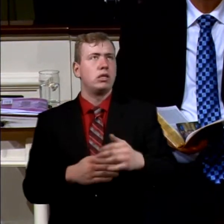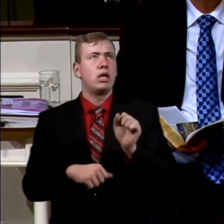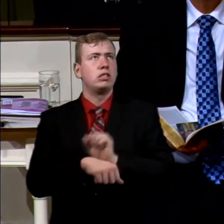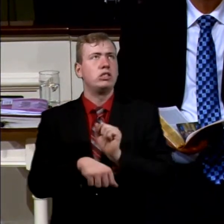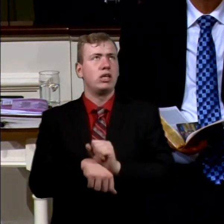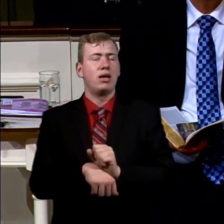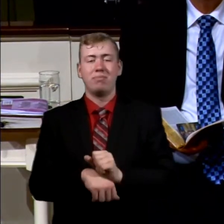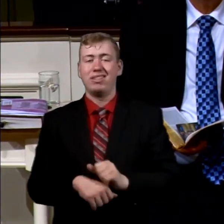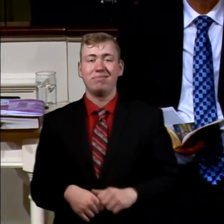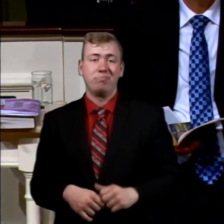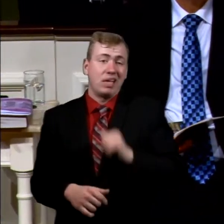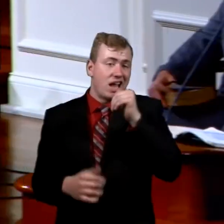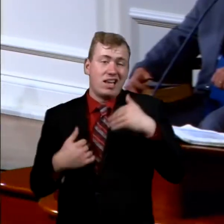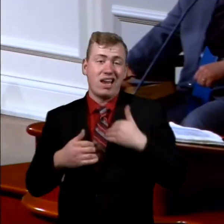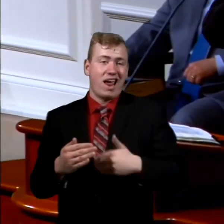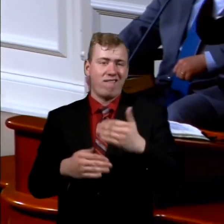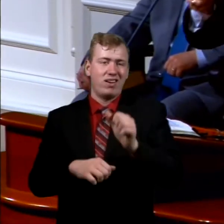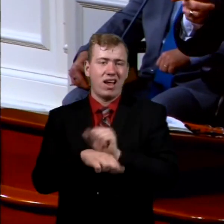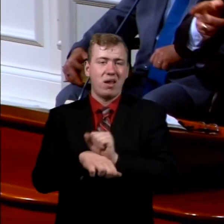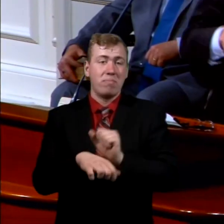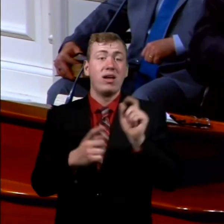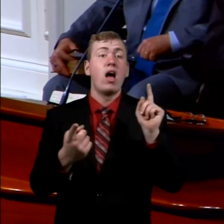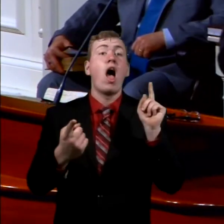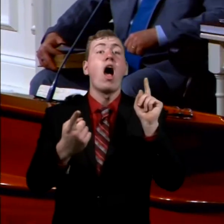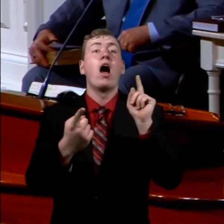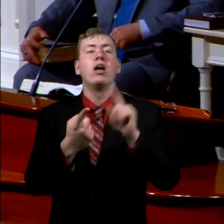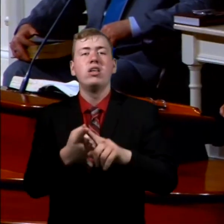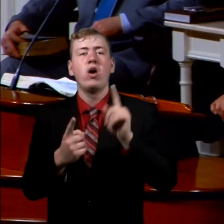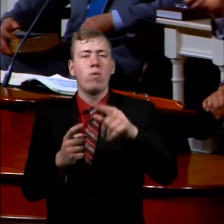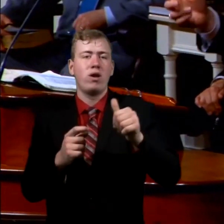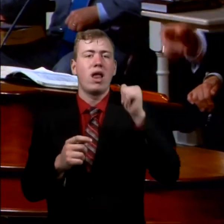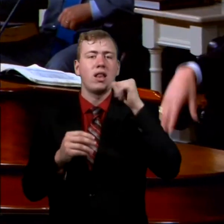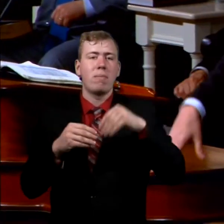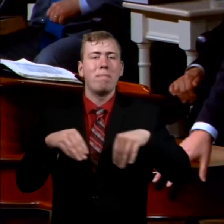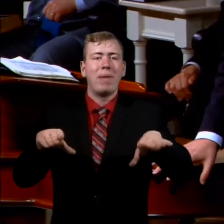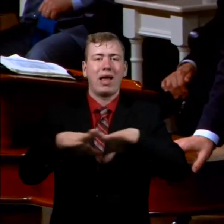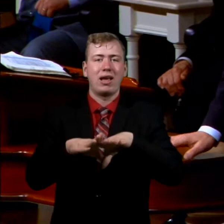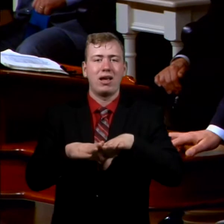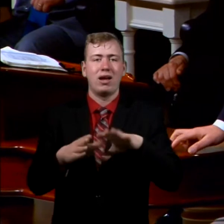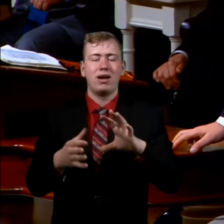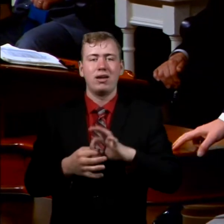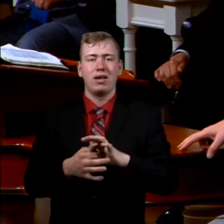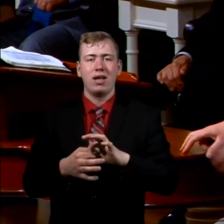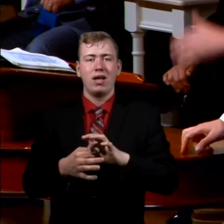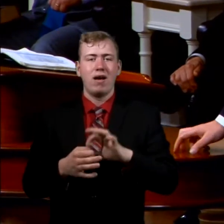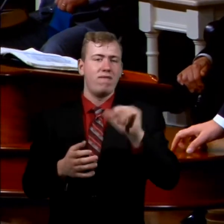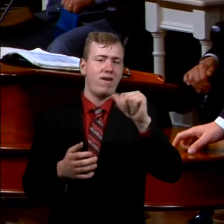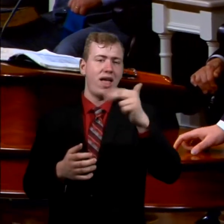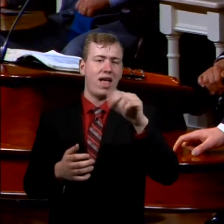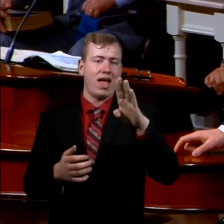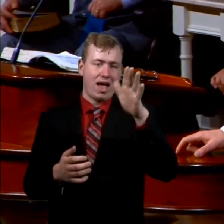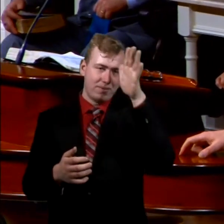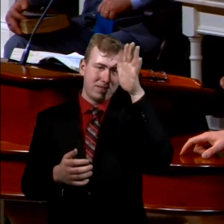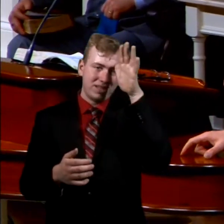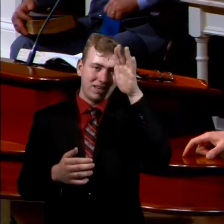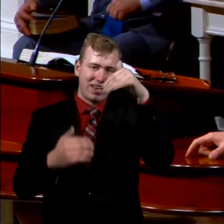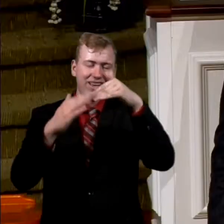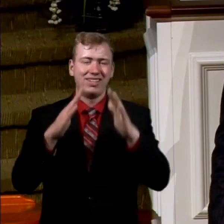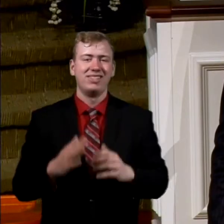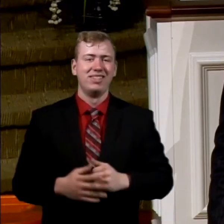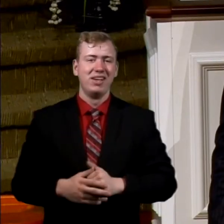He didn't have a next job until he went to the backyard of Ahab's dad's house.